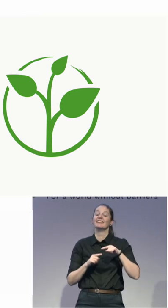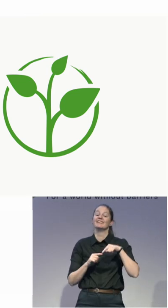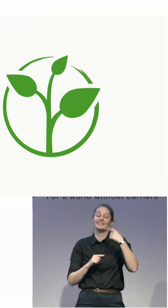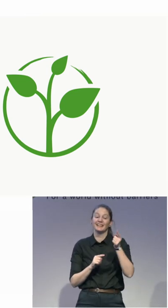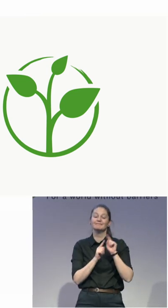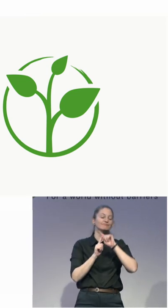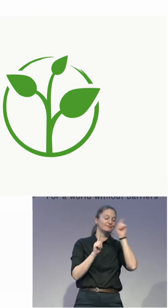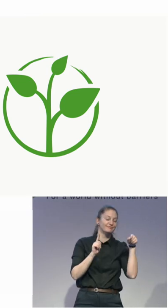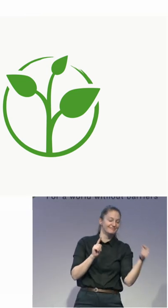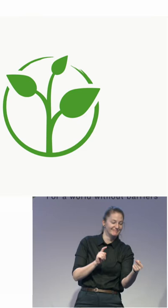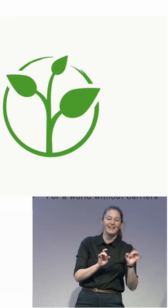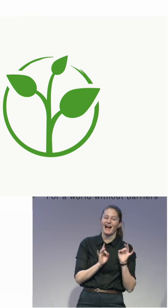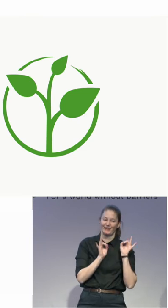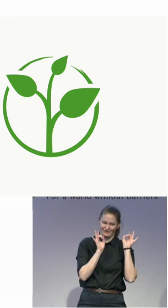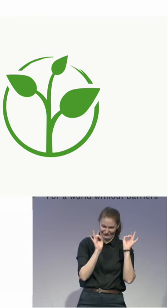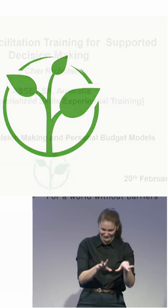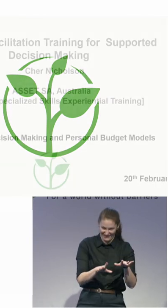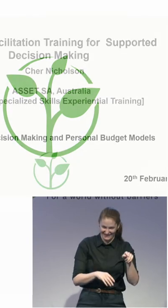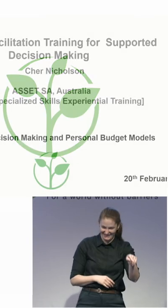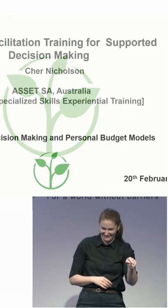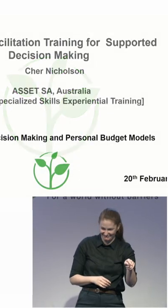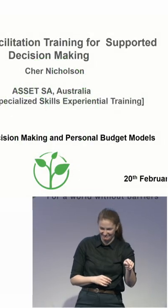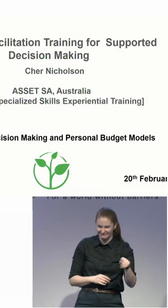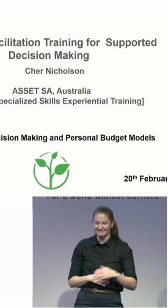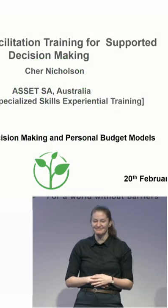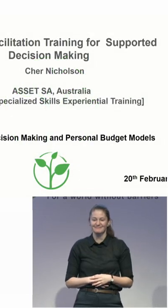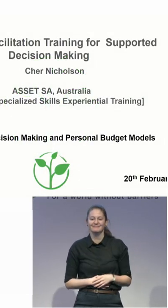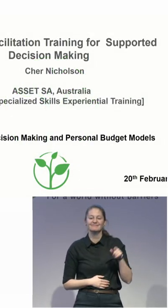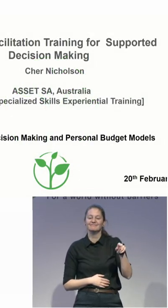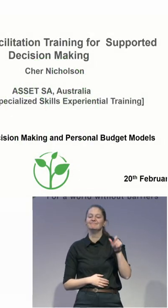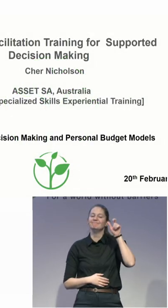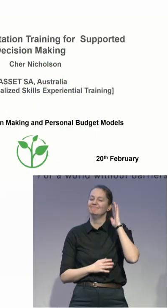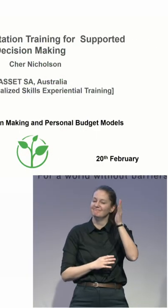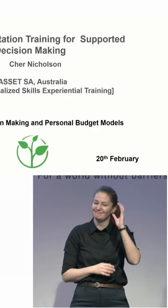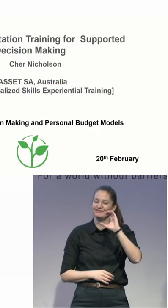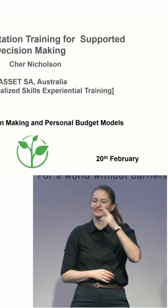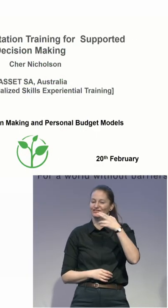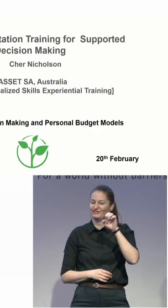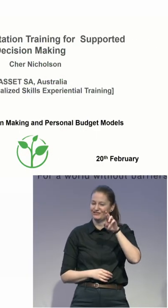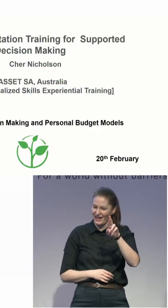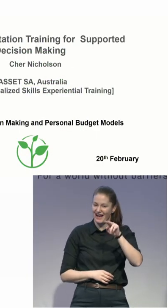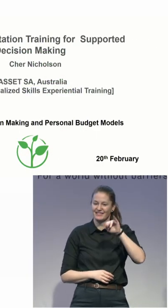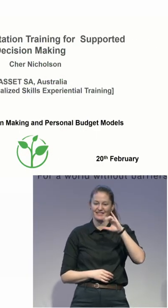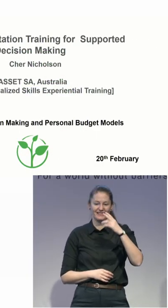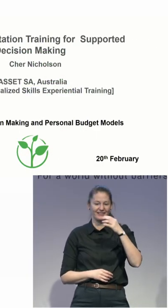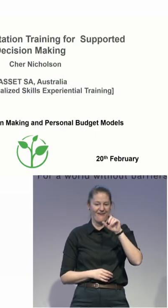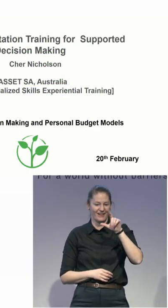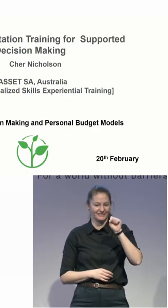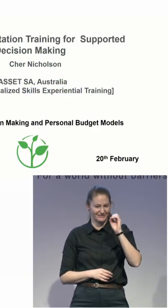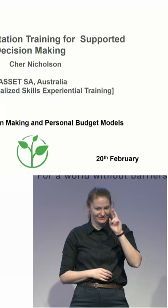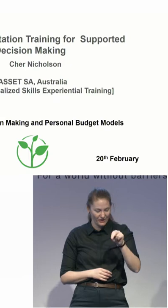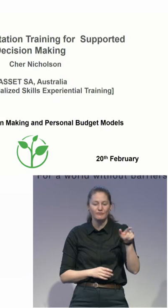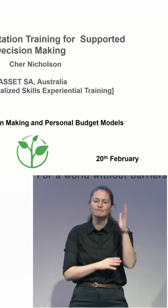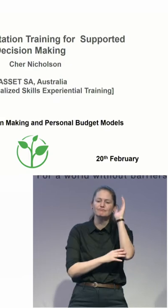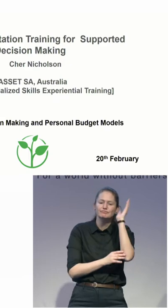And Jair will tell us about their approach for supported decision making. And I heard that there is